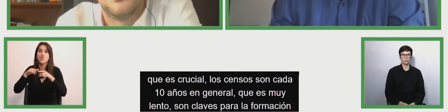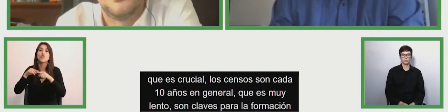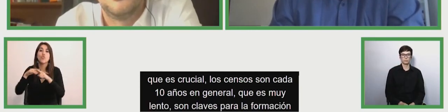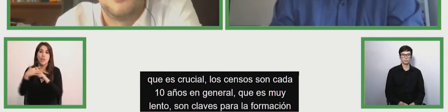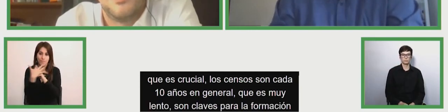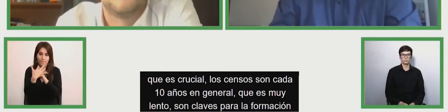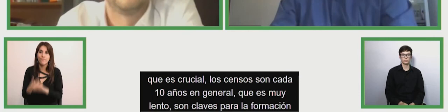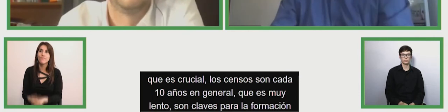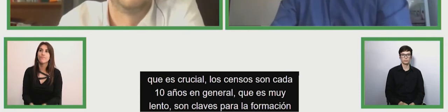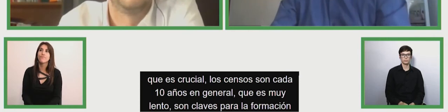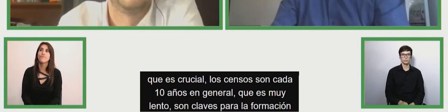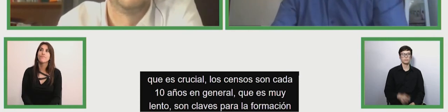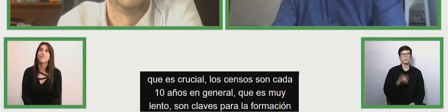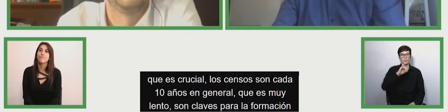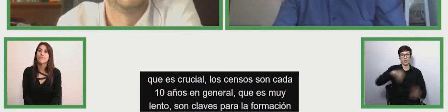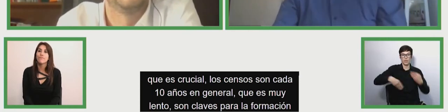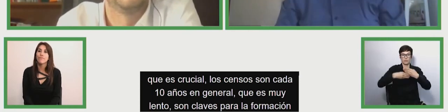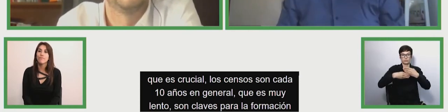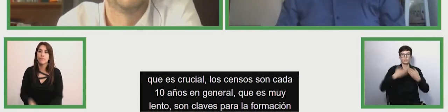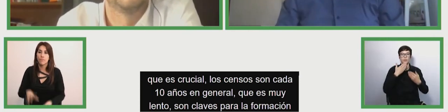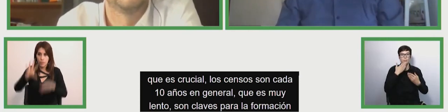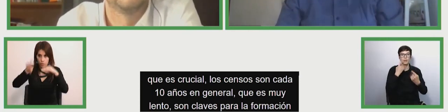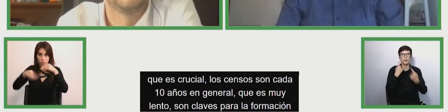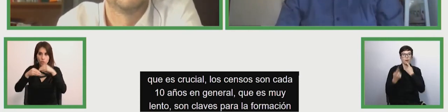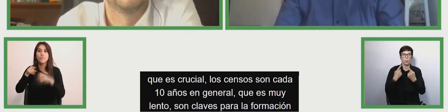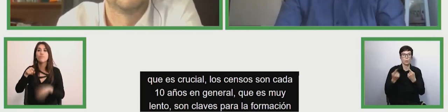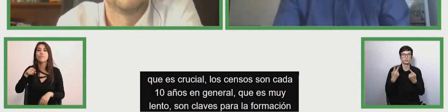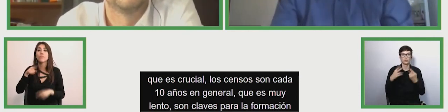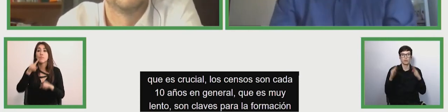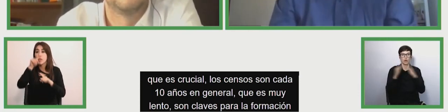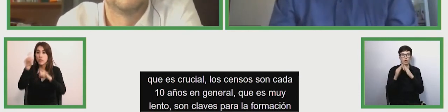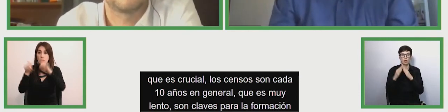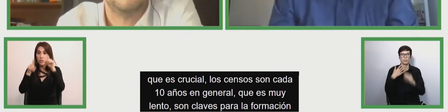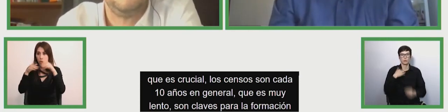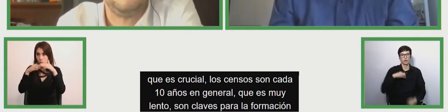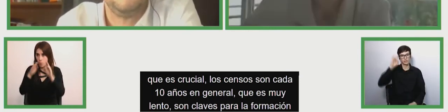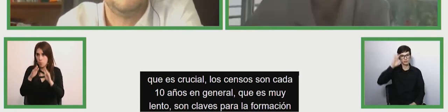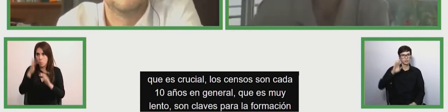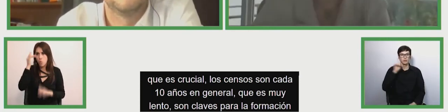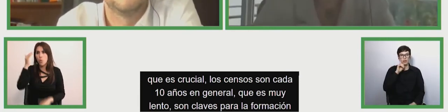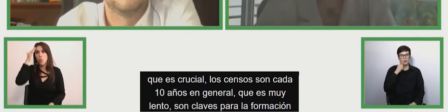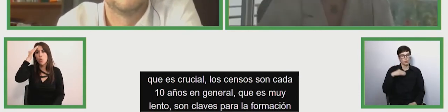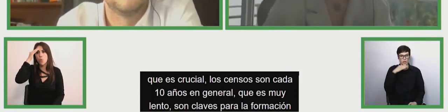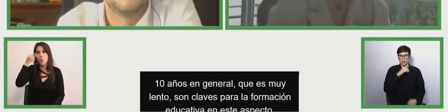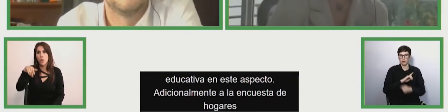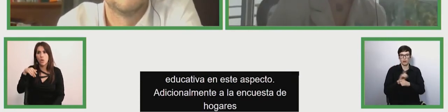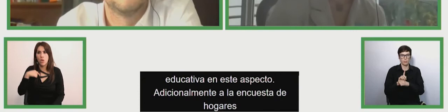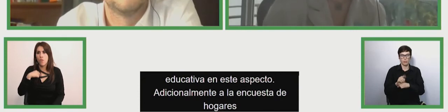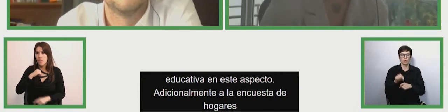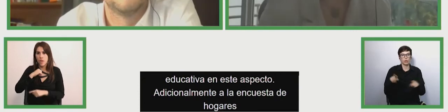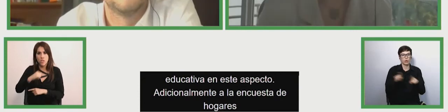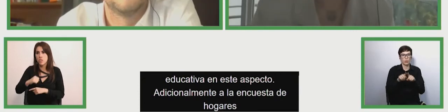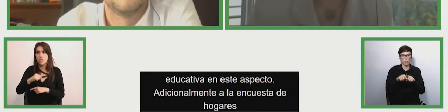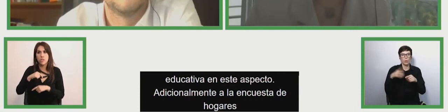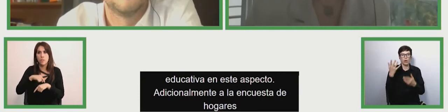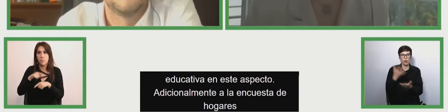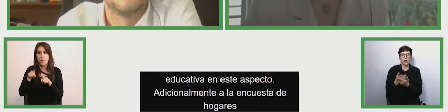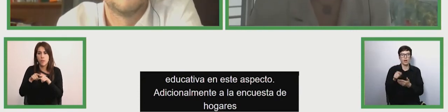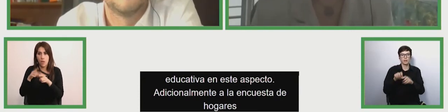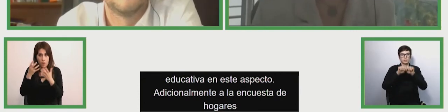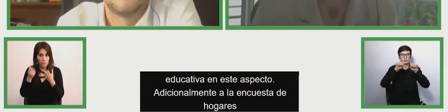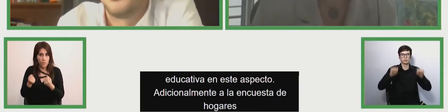regard additionally to the home service i know that we have to be quick we also the